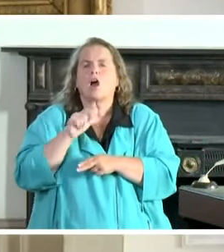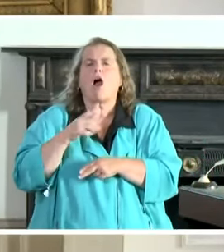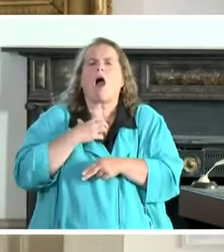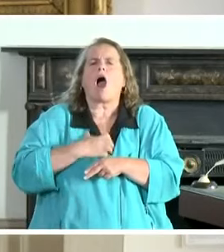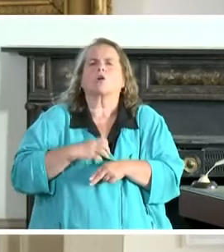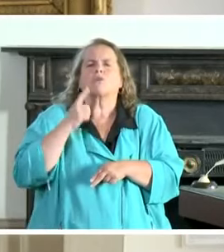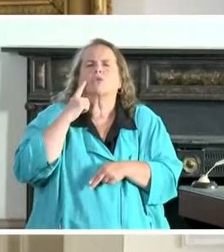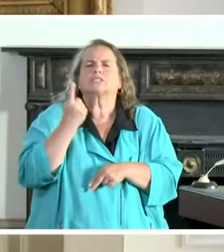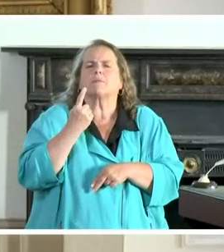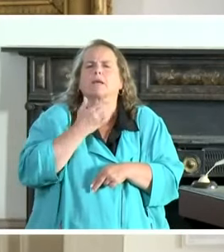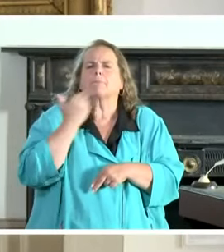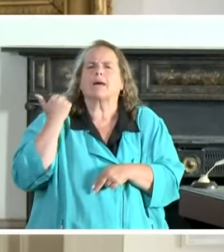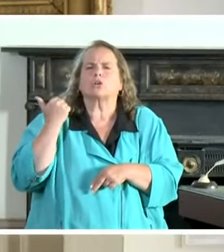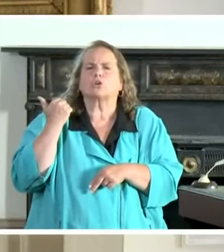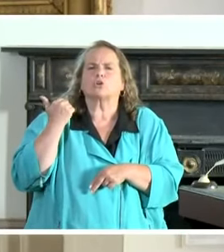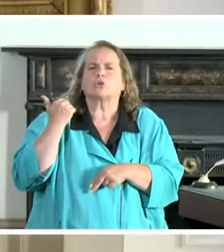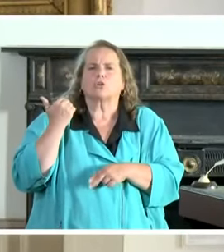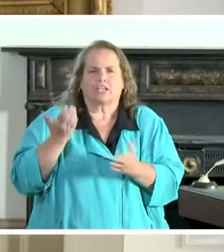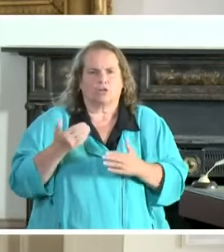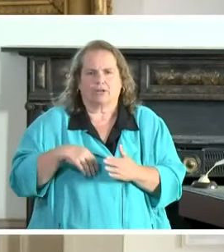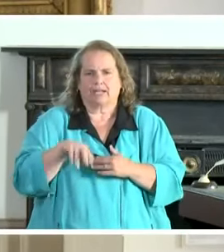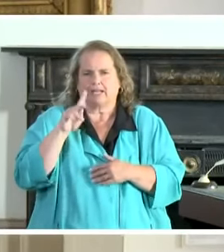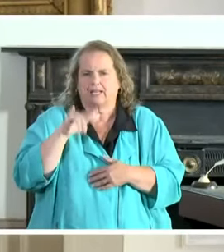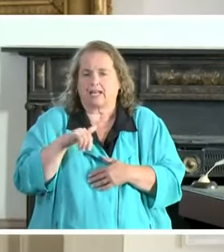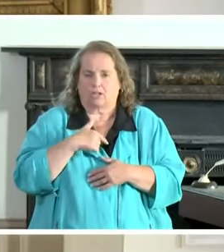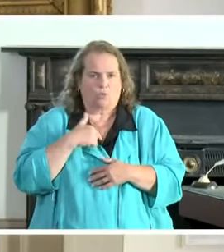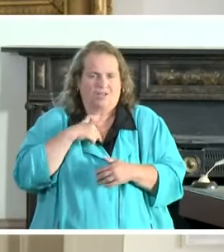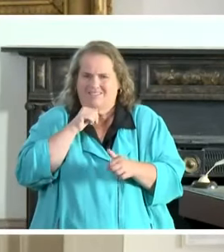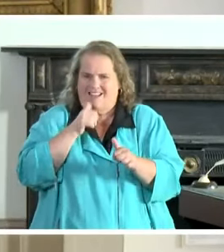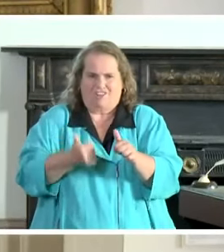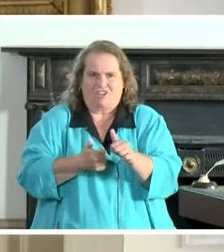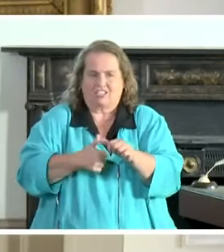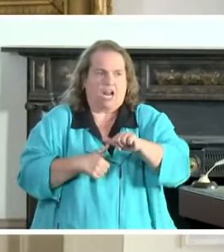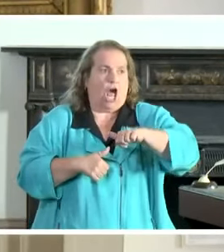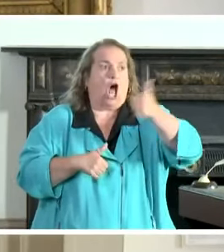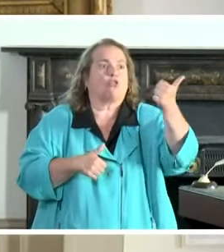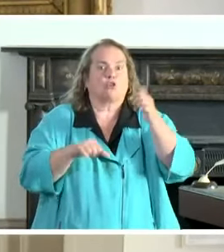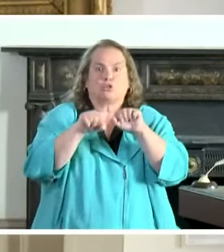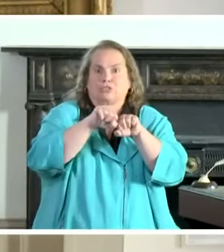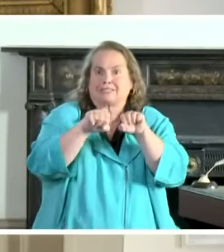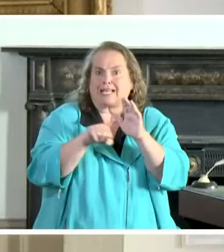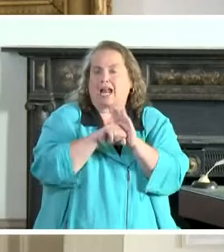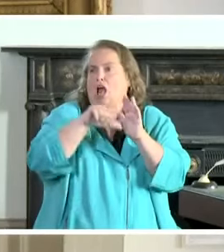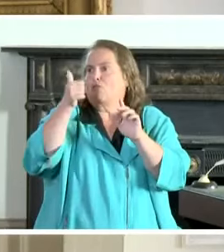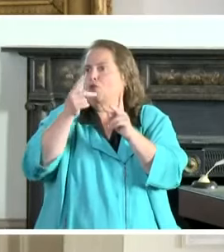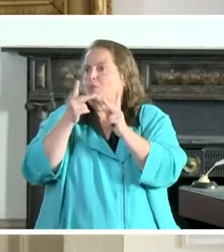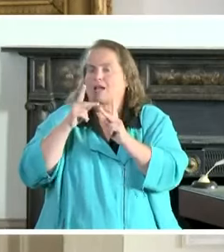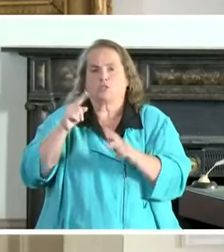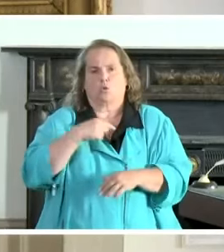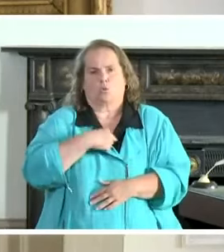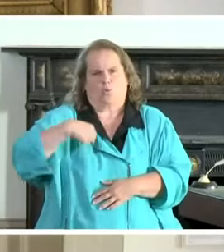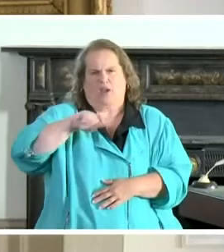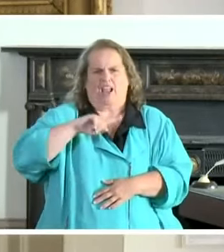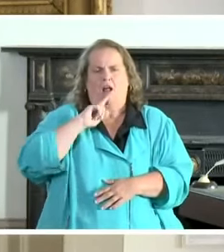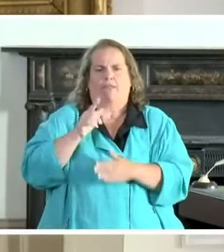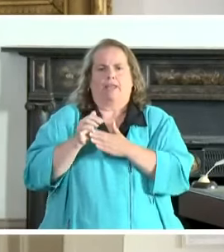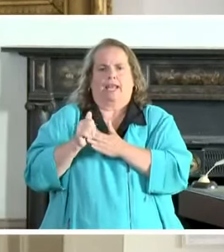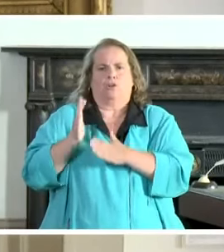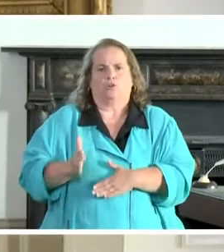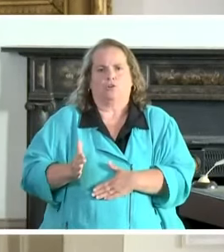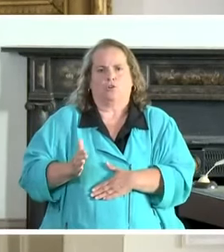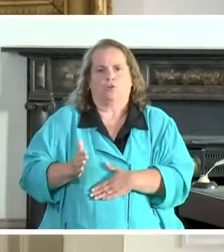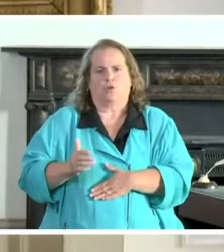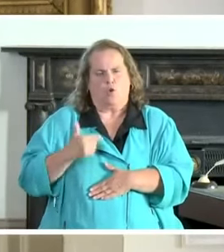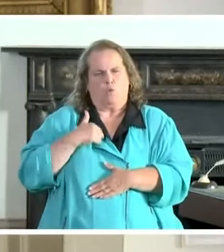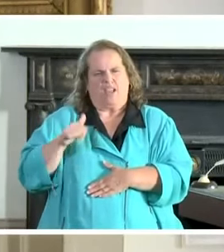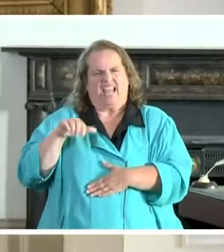for something better right here in Kentucky. We're not chasing other places where we are the leader, where we can take our intellectual capital